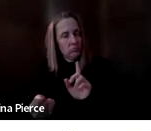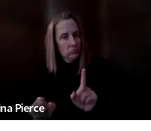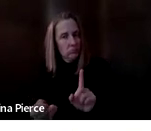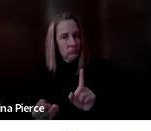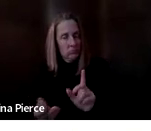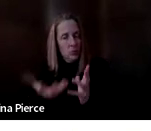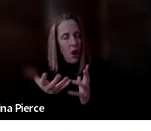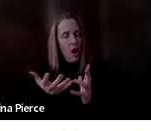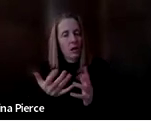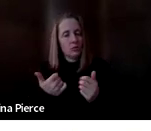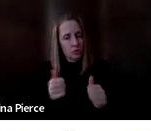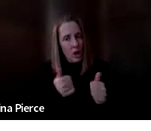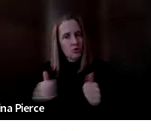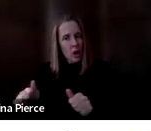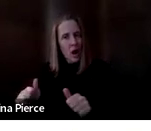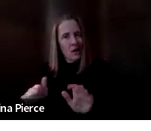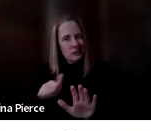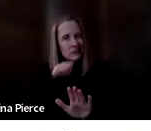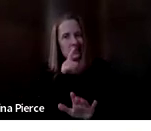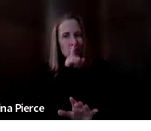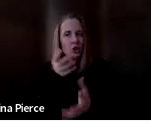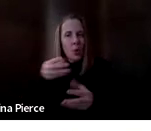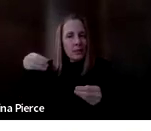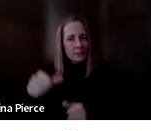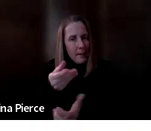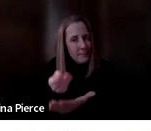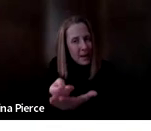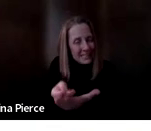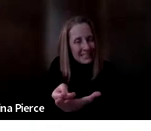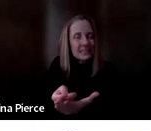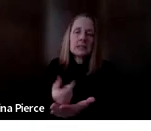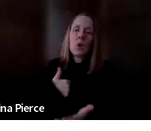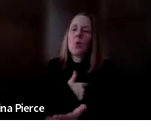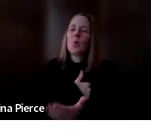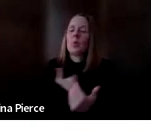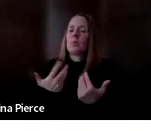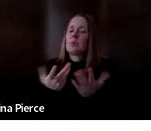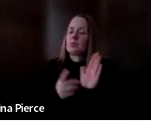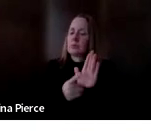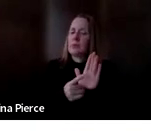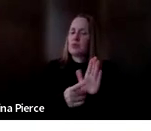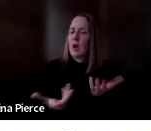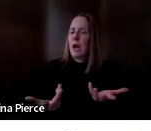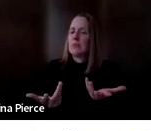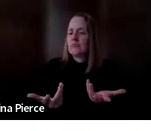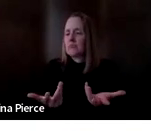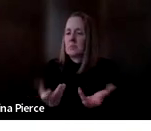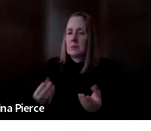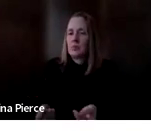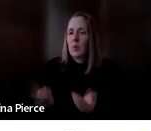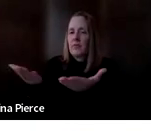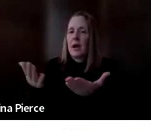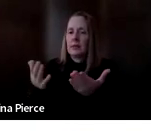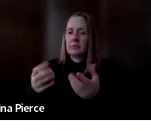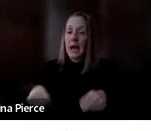um trying out but aren't sure if you want to spend the money on it we would love to provide a demonstration for you on how to use it and give you the opportunity